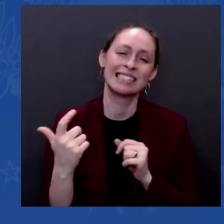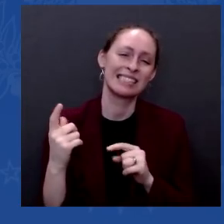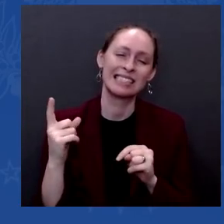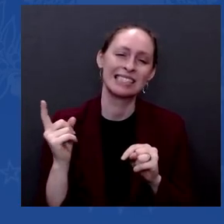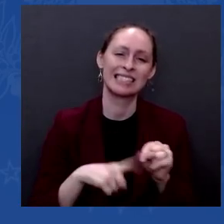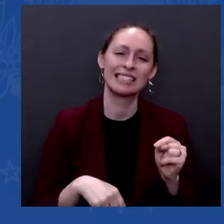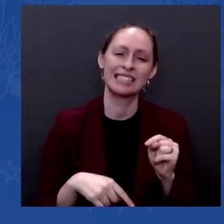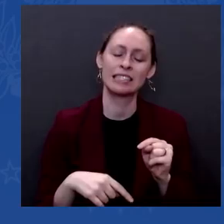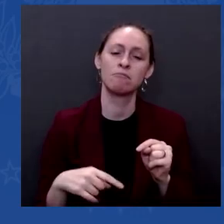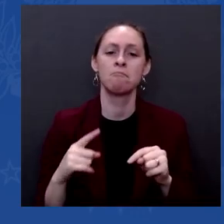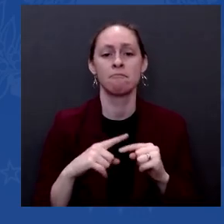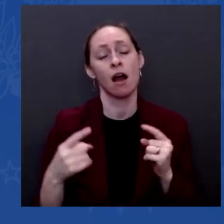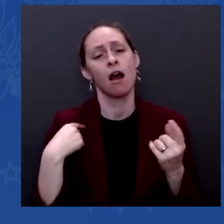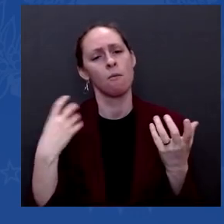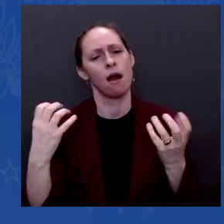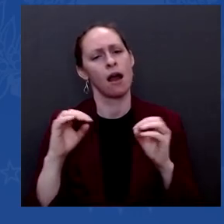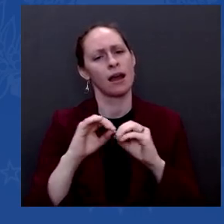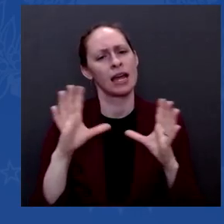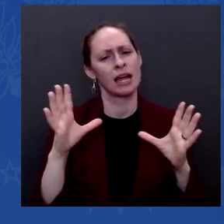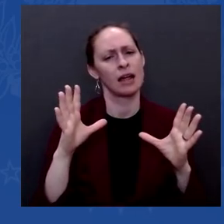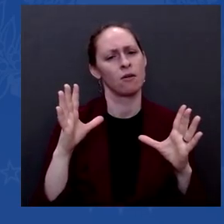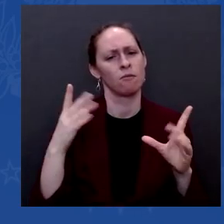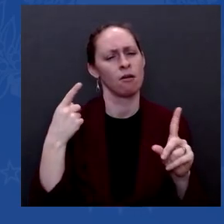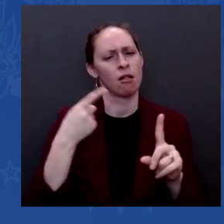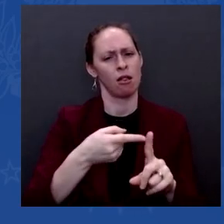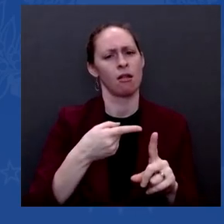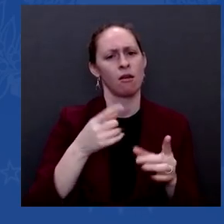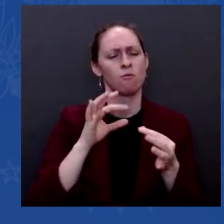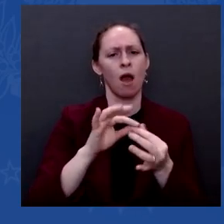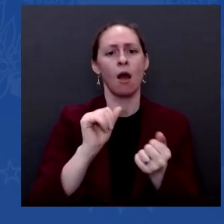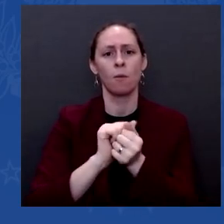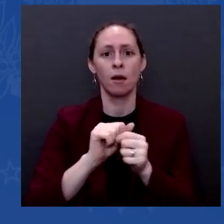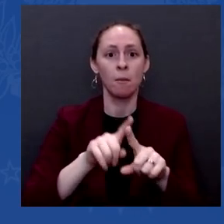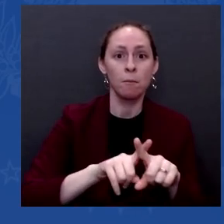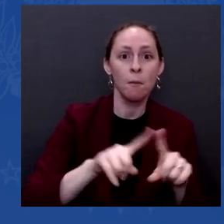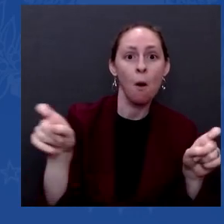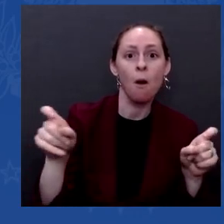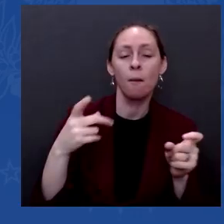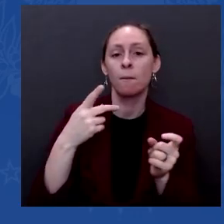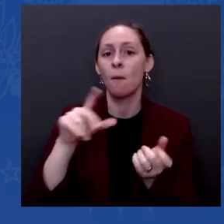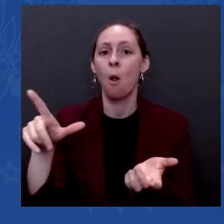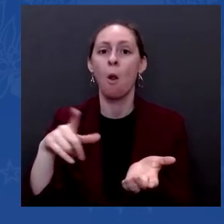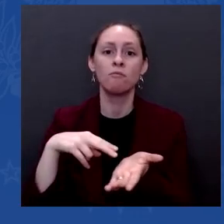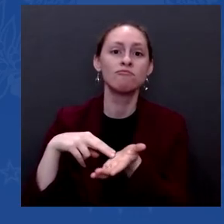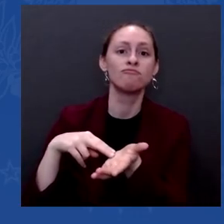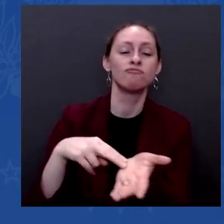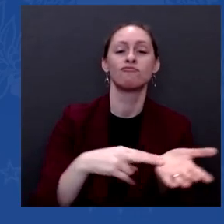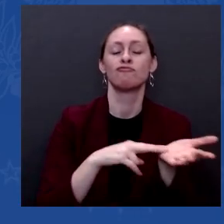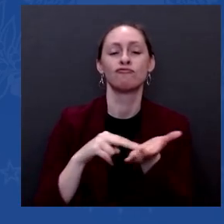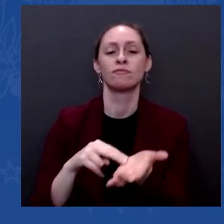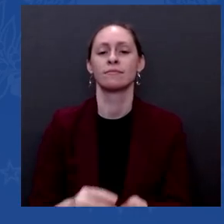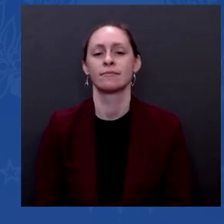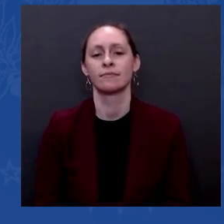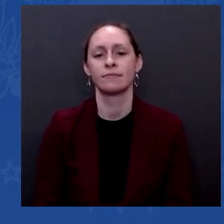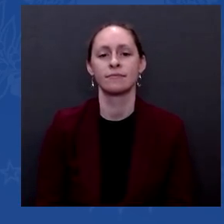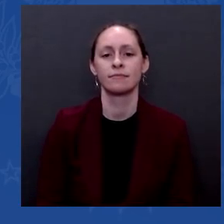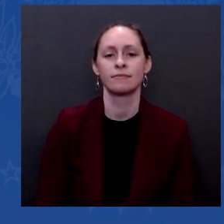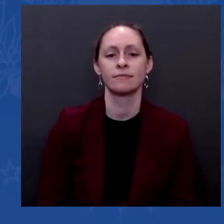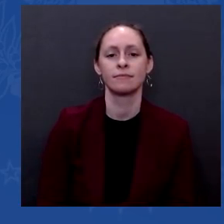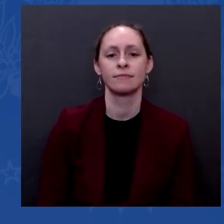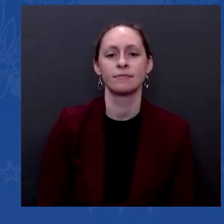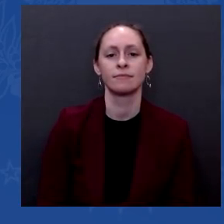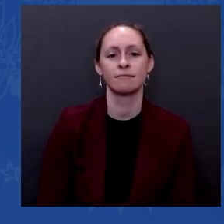is the public doesn't want me to be the president senator. They want me to be the president and let senators be senators.